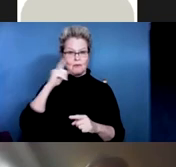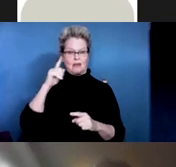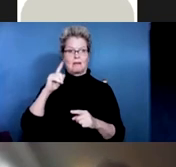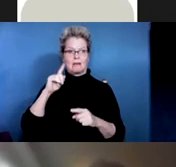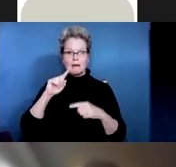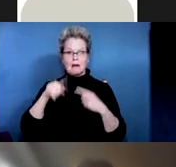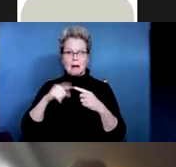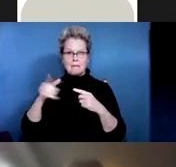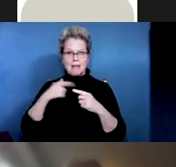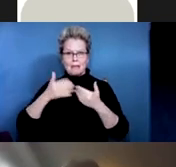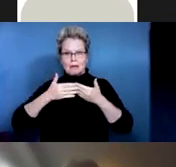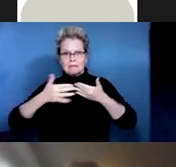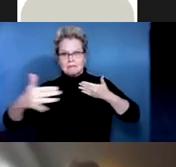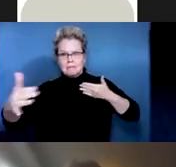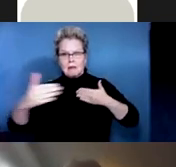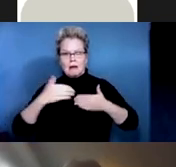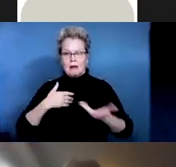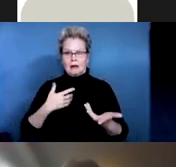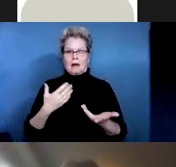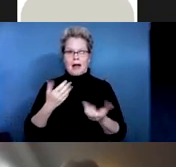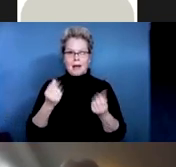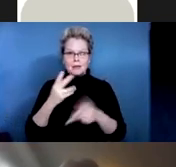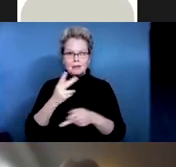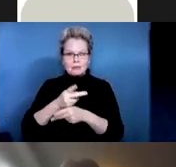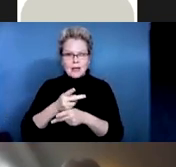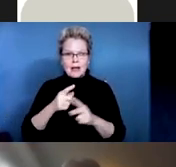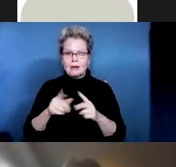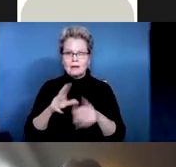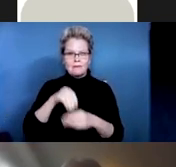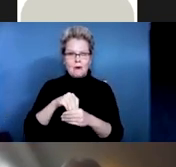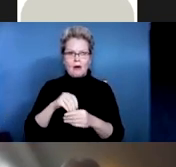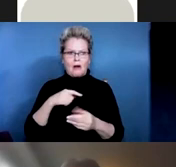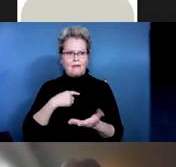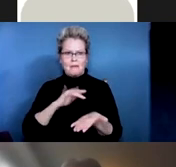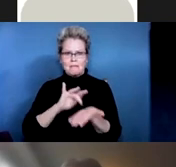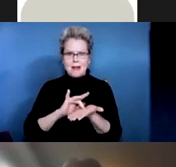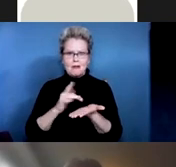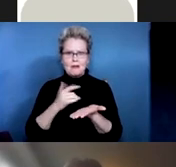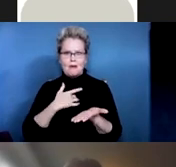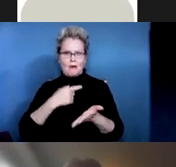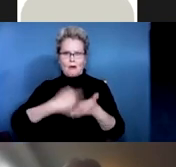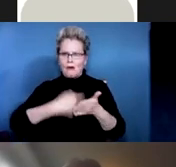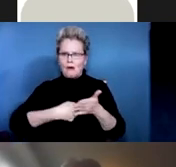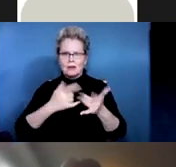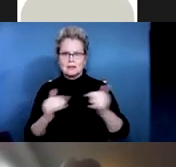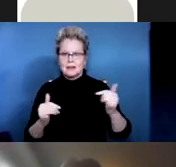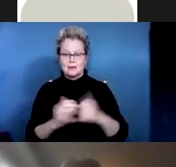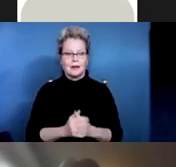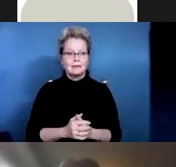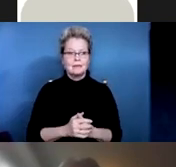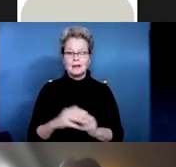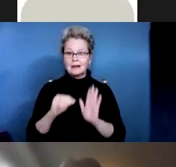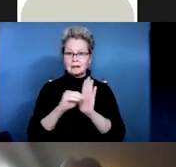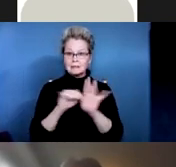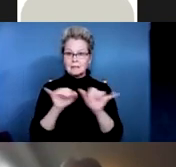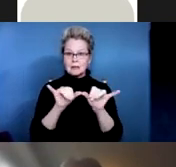in terms of the care over the span of the individual's life. We do know from the model systems that